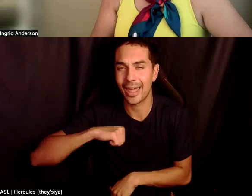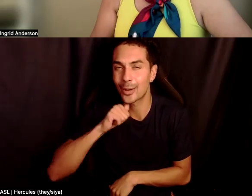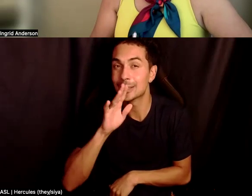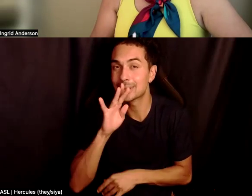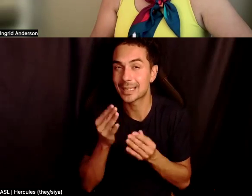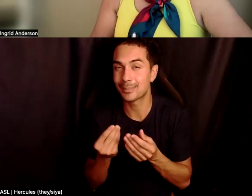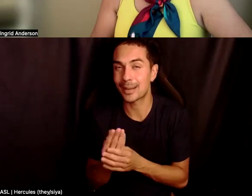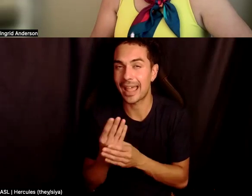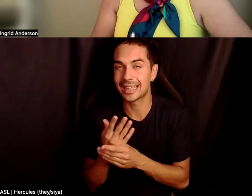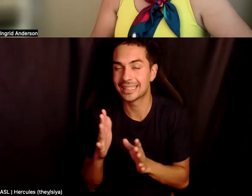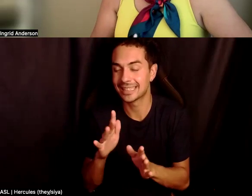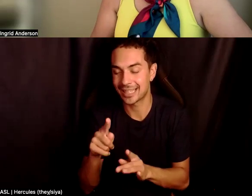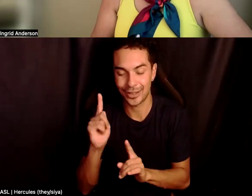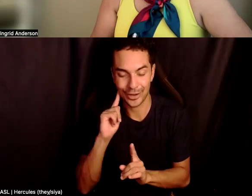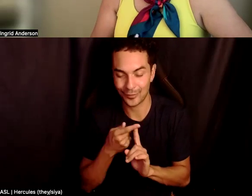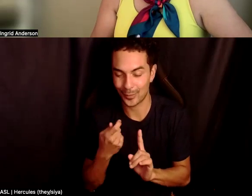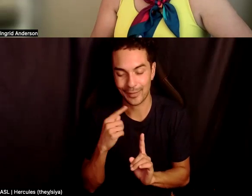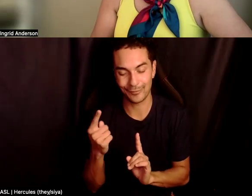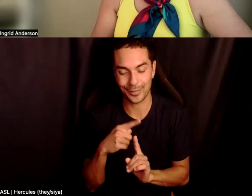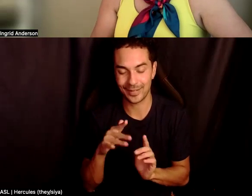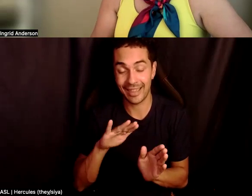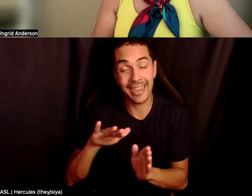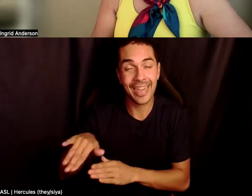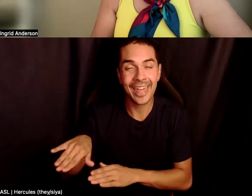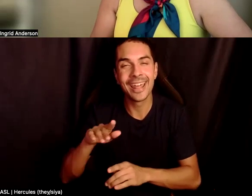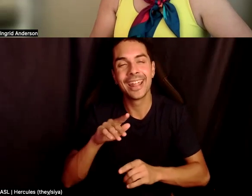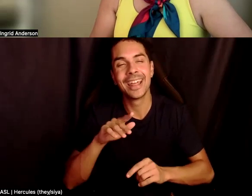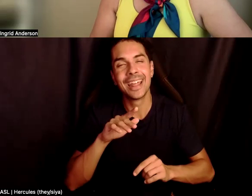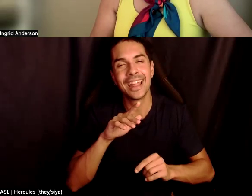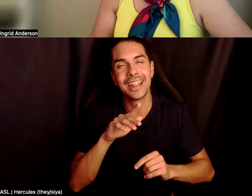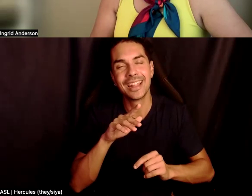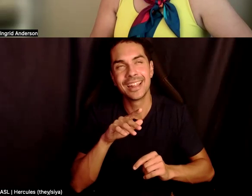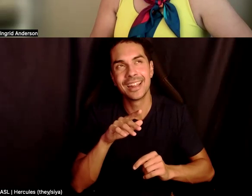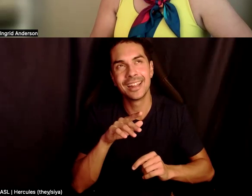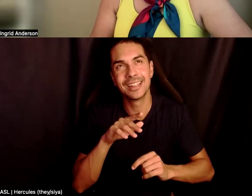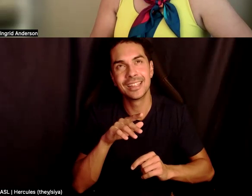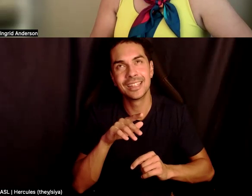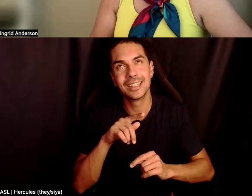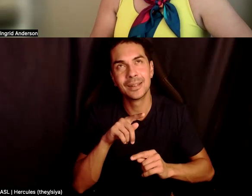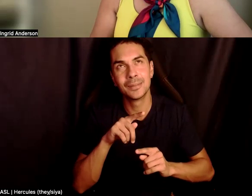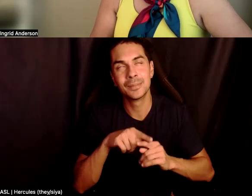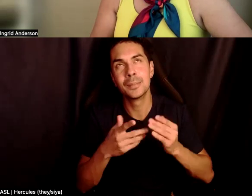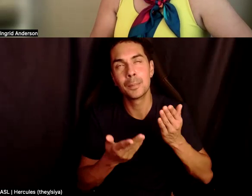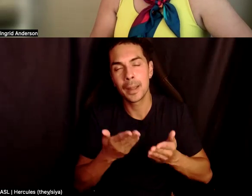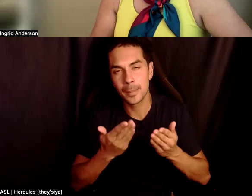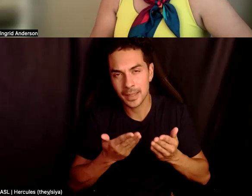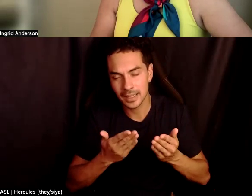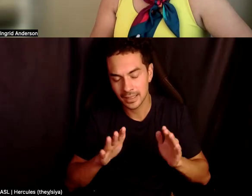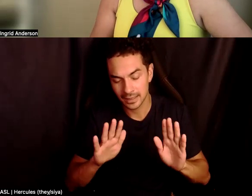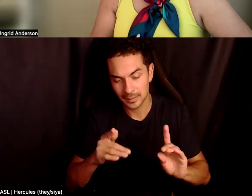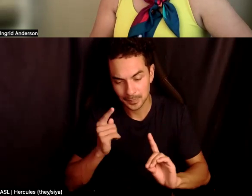I'm admitting it. You heard it here first, but it is, it's like, well, and maybe, okay, so maybe